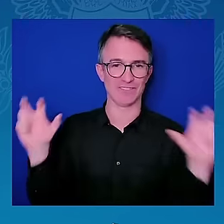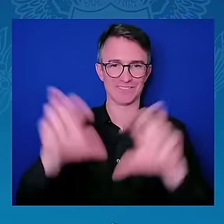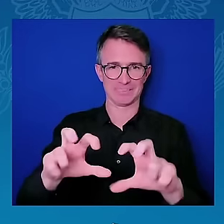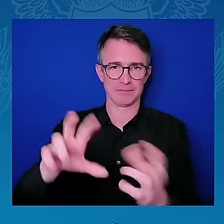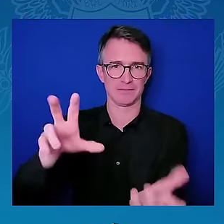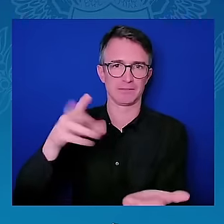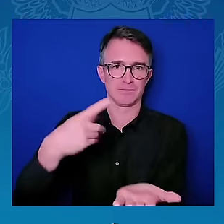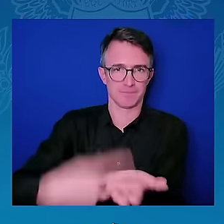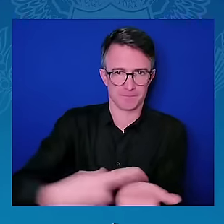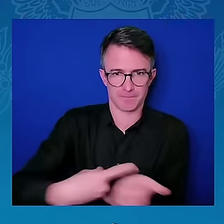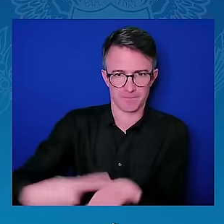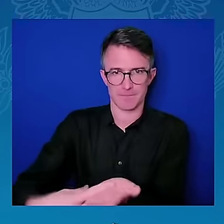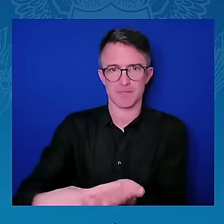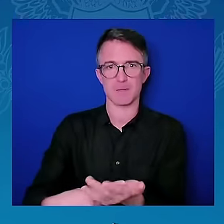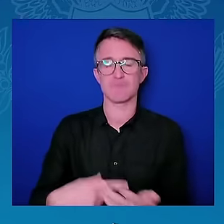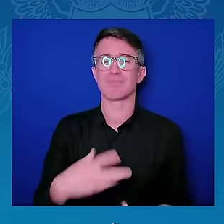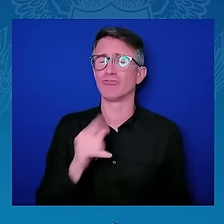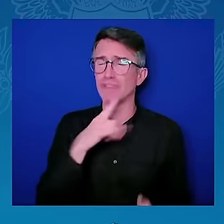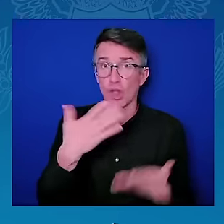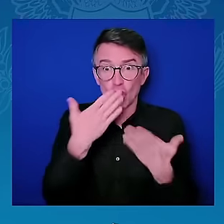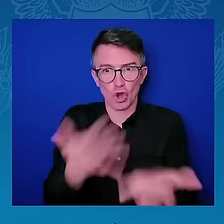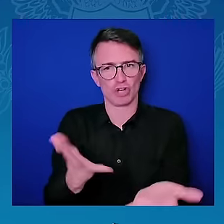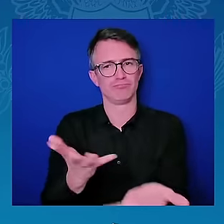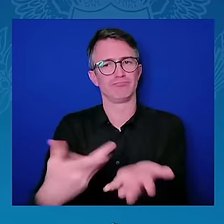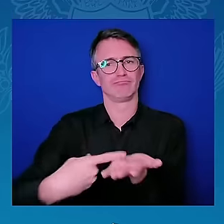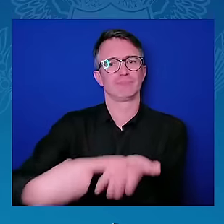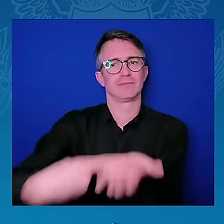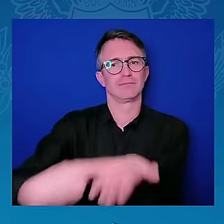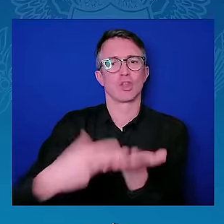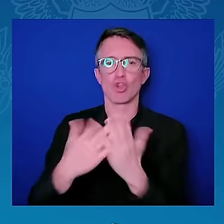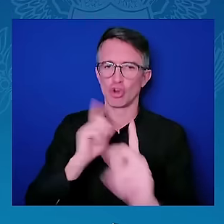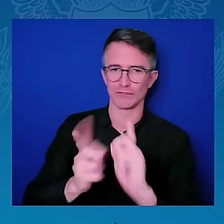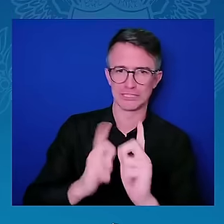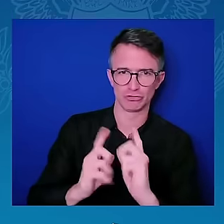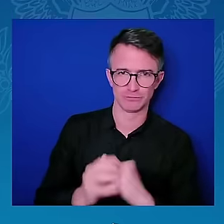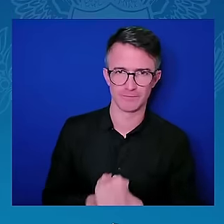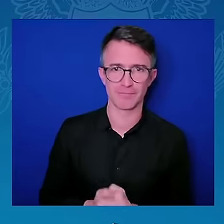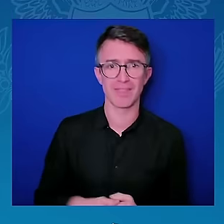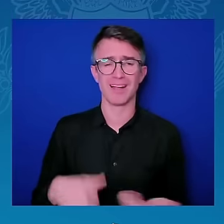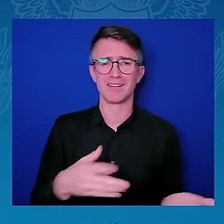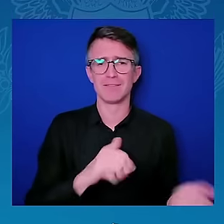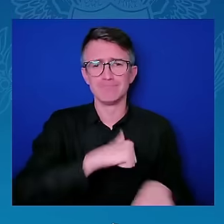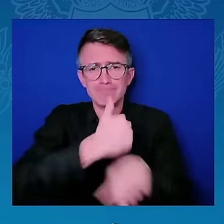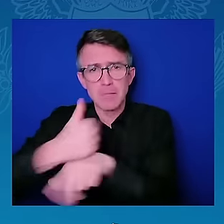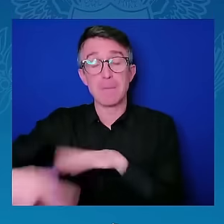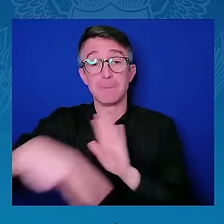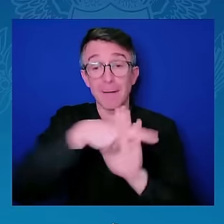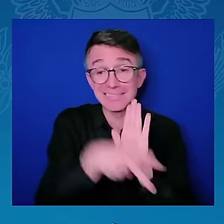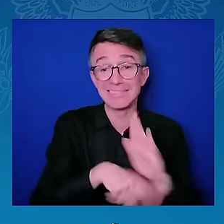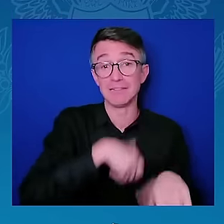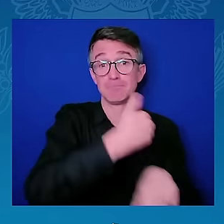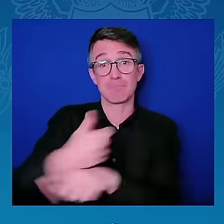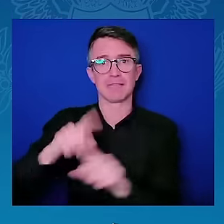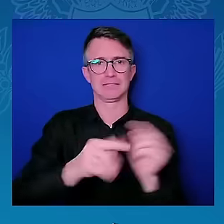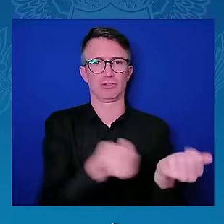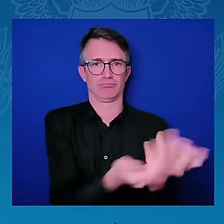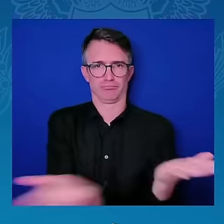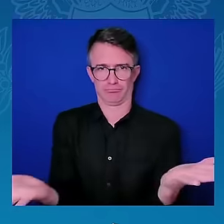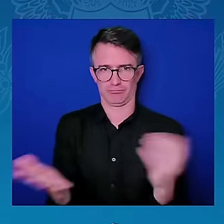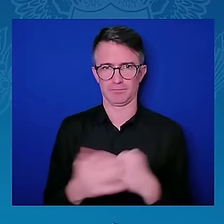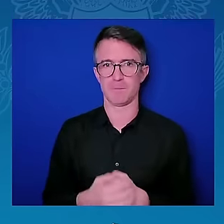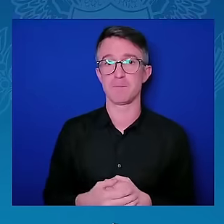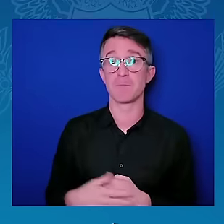important visit to Kenya. Our goal through all of this collaboration is to deepen American business ties with Kenya.